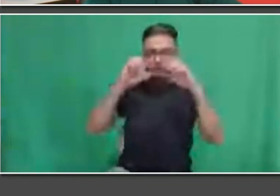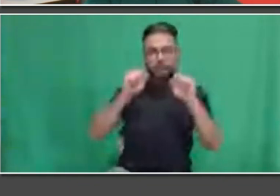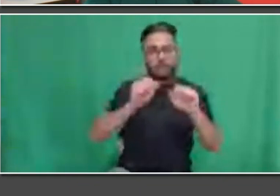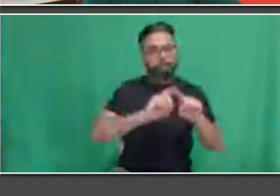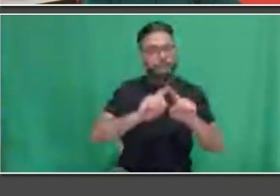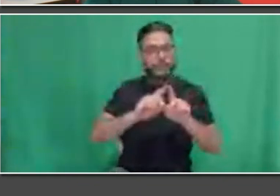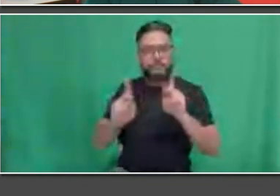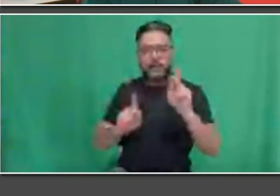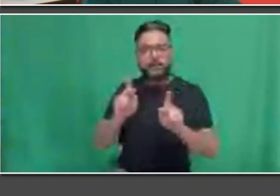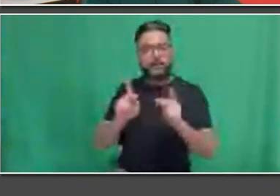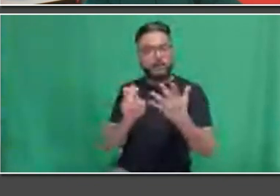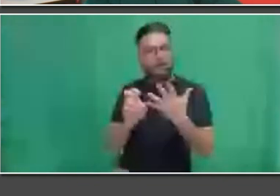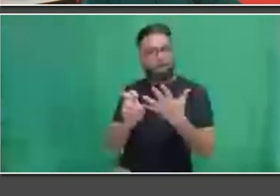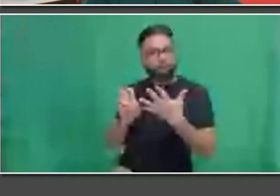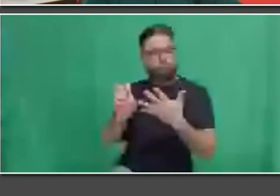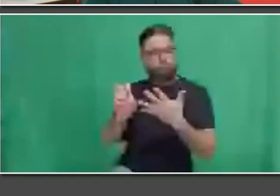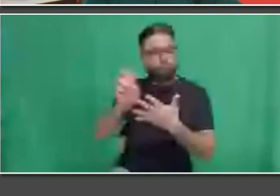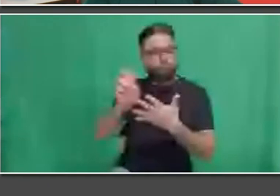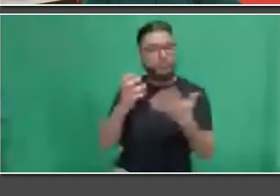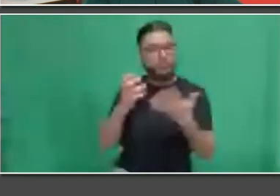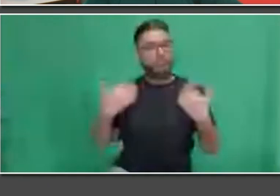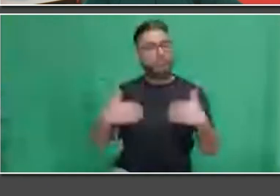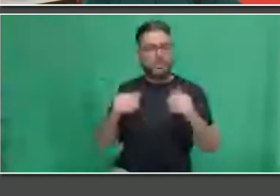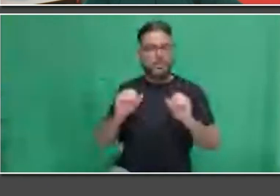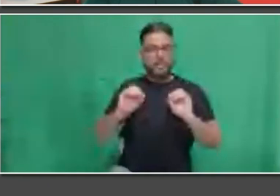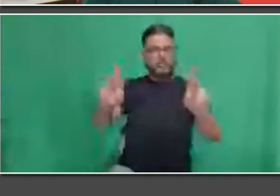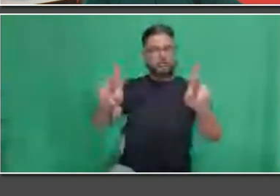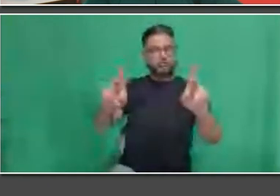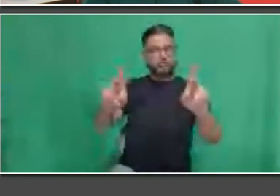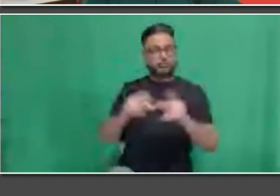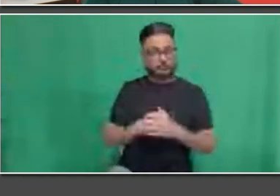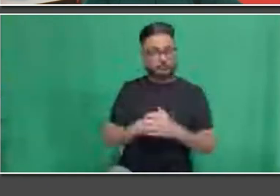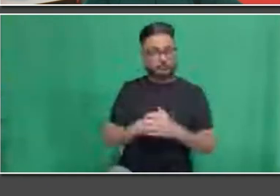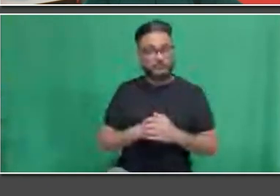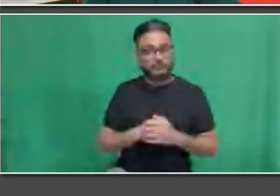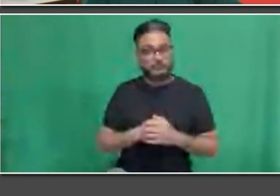I think I'm having camera issues. I'm getting people telling me I have camera issues.